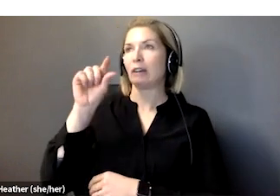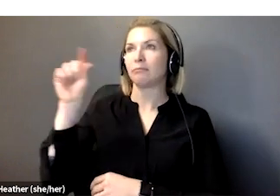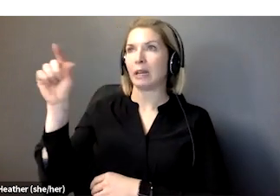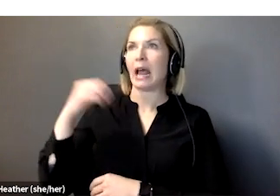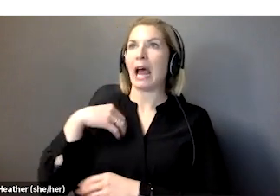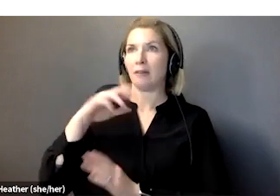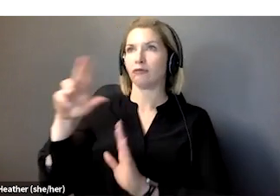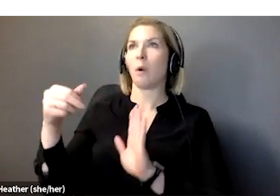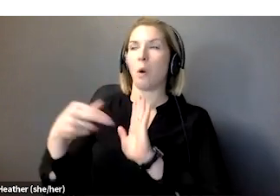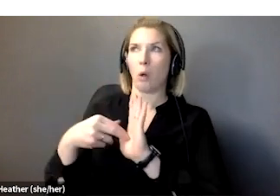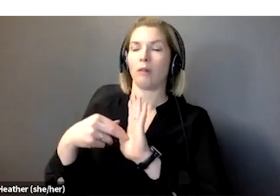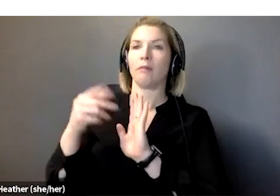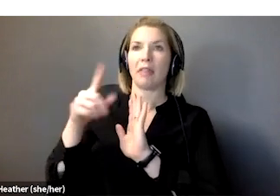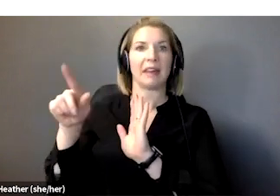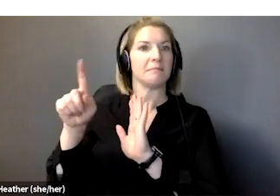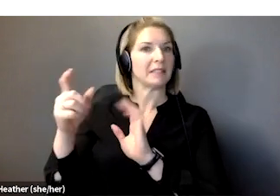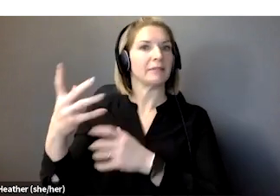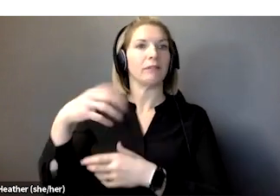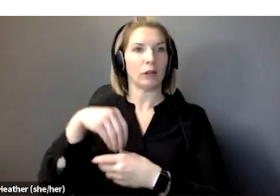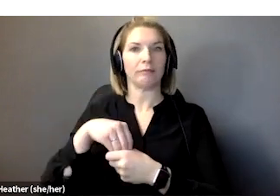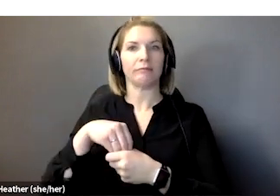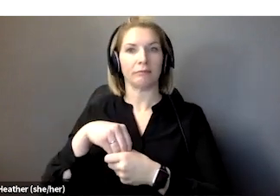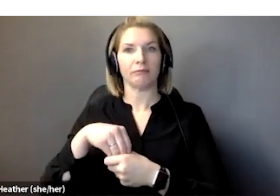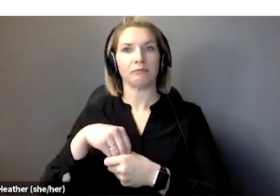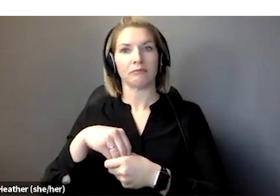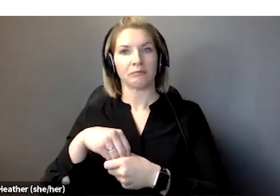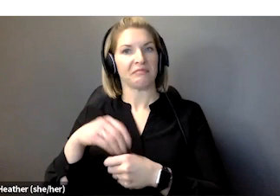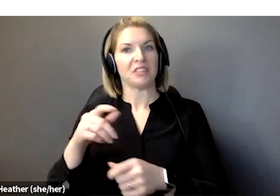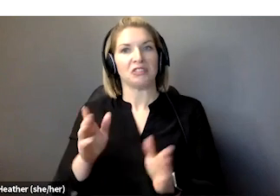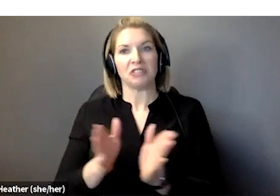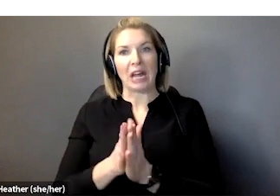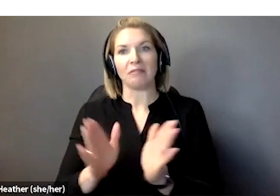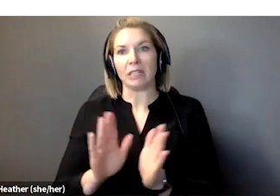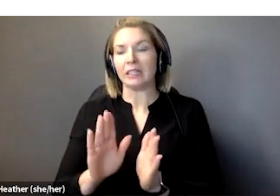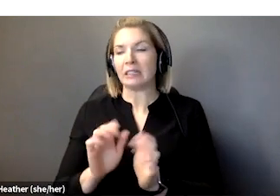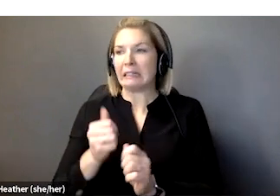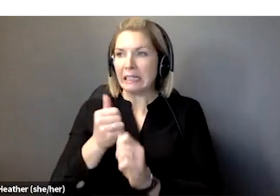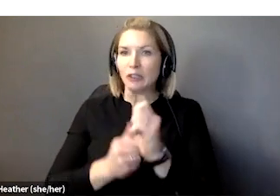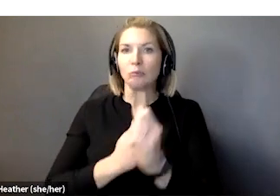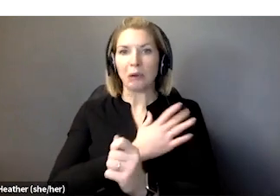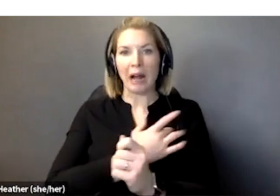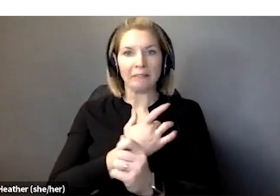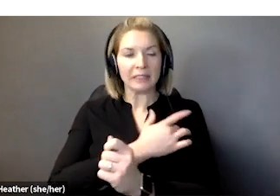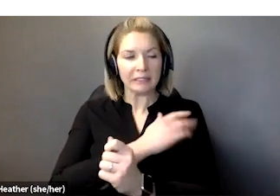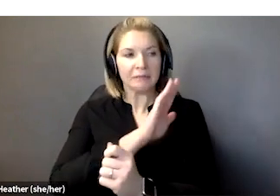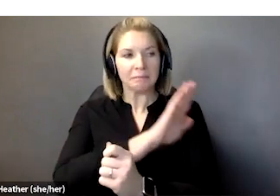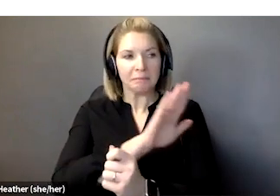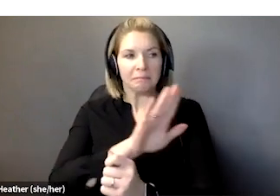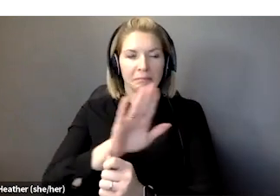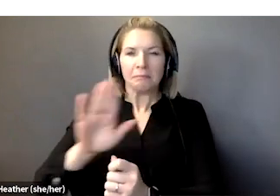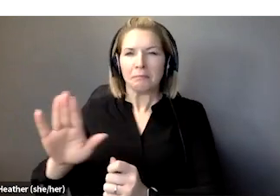to have some kind of consensus from across Canada as to what should the future look like,